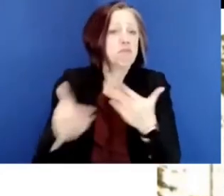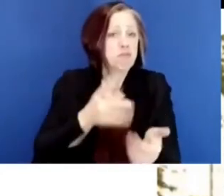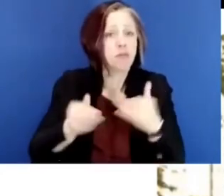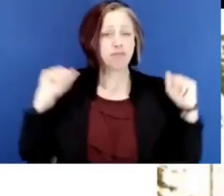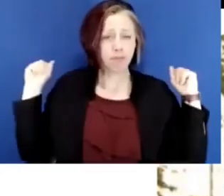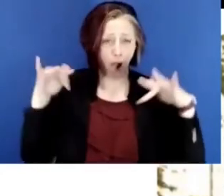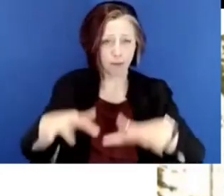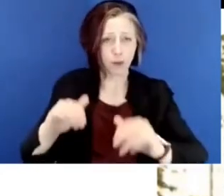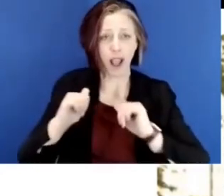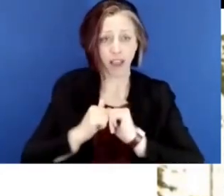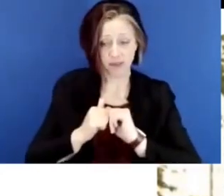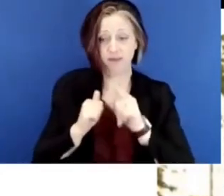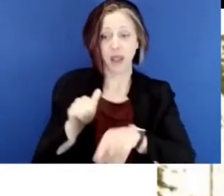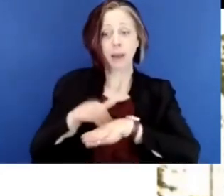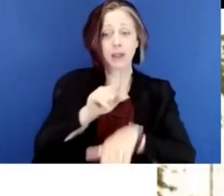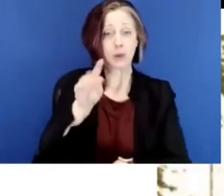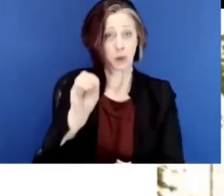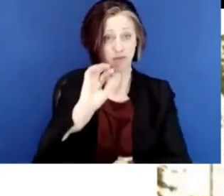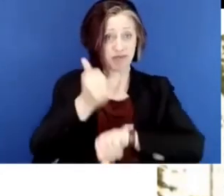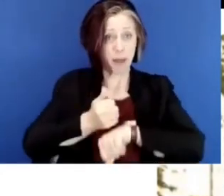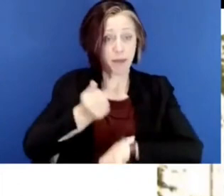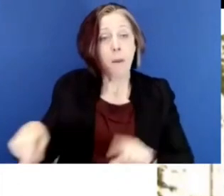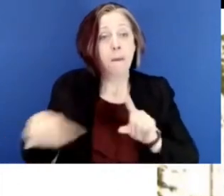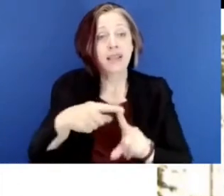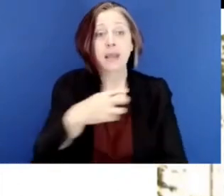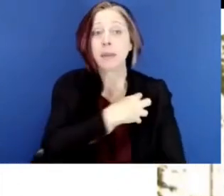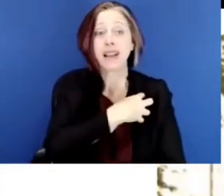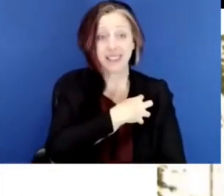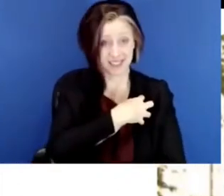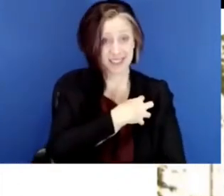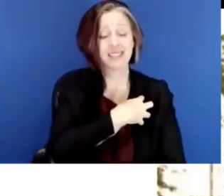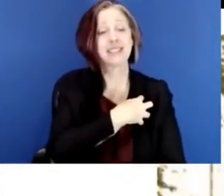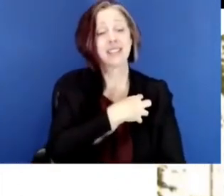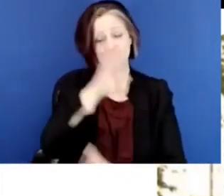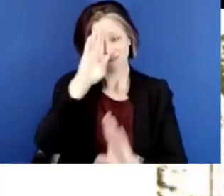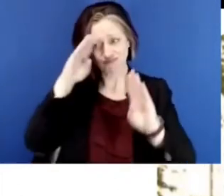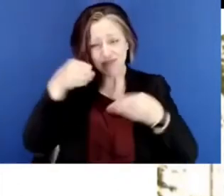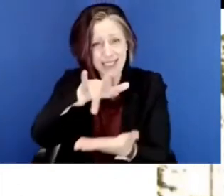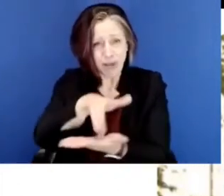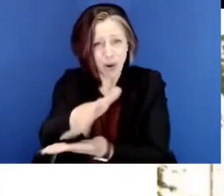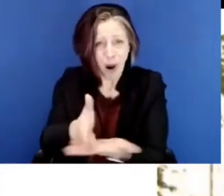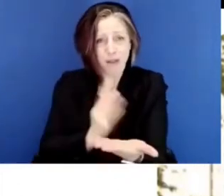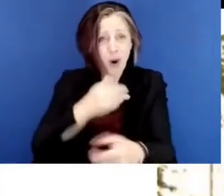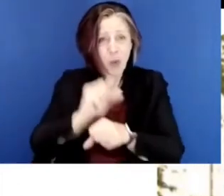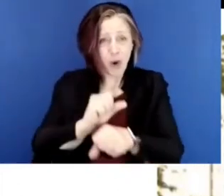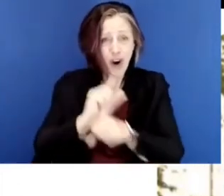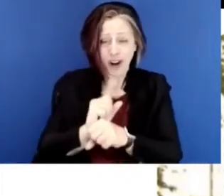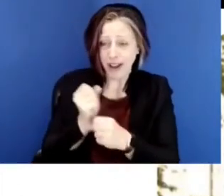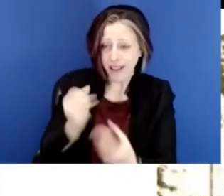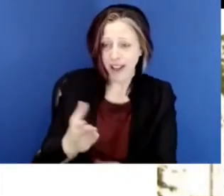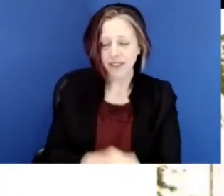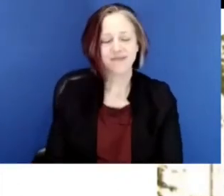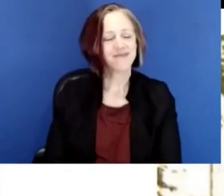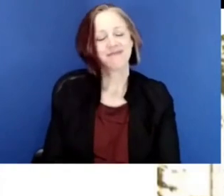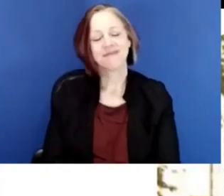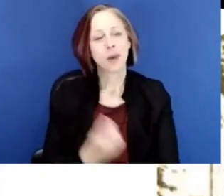those places and that's where the community would descend. again, across race, across class, across religion, that was the,